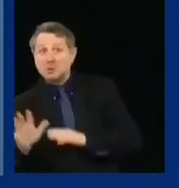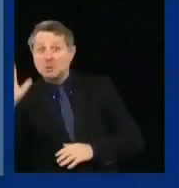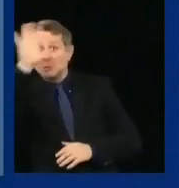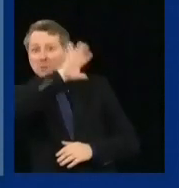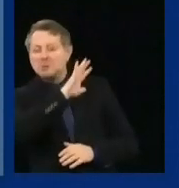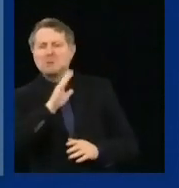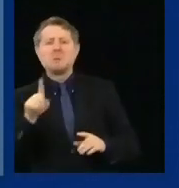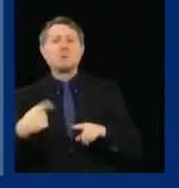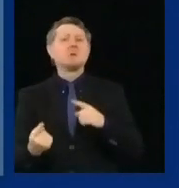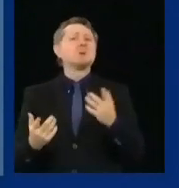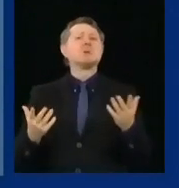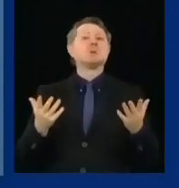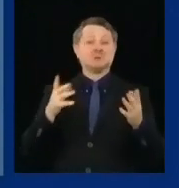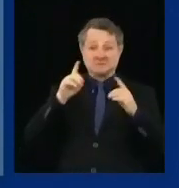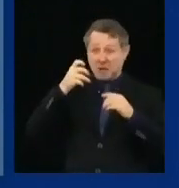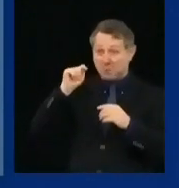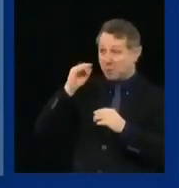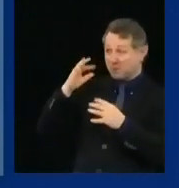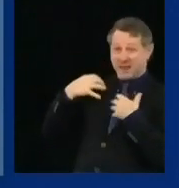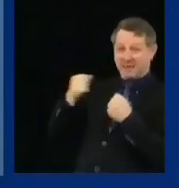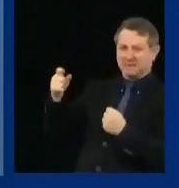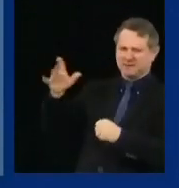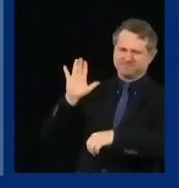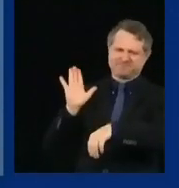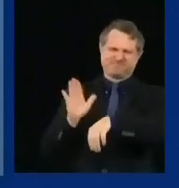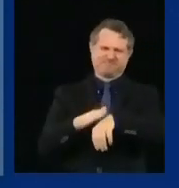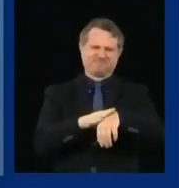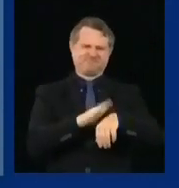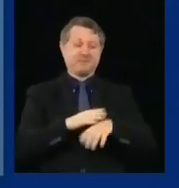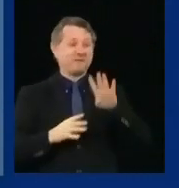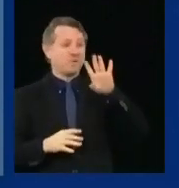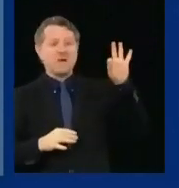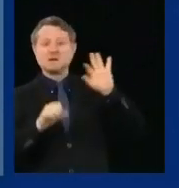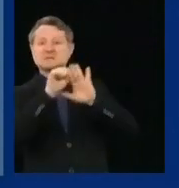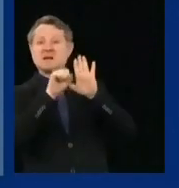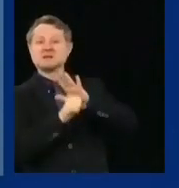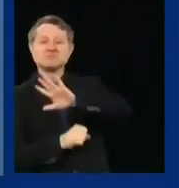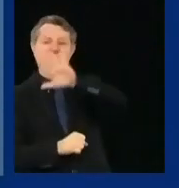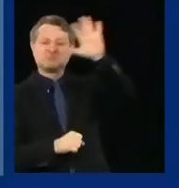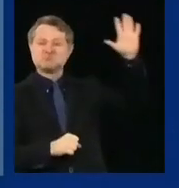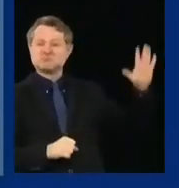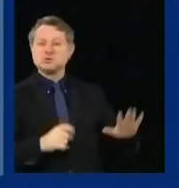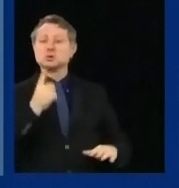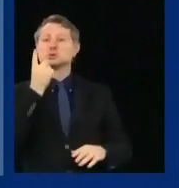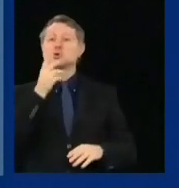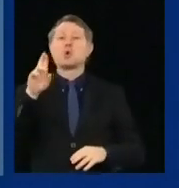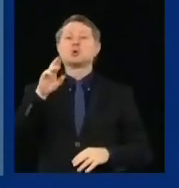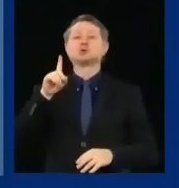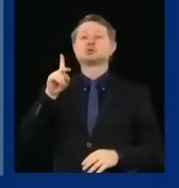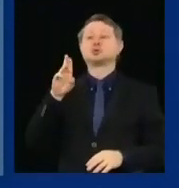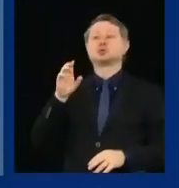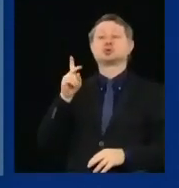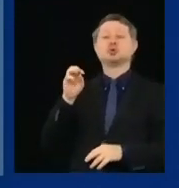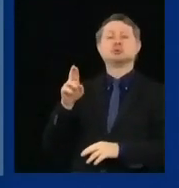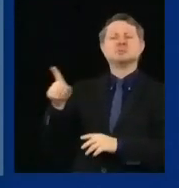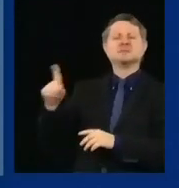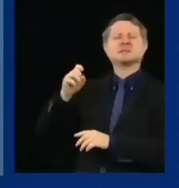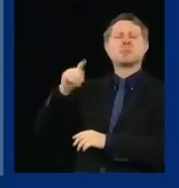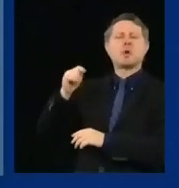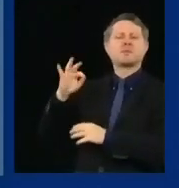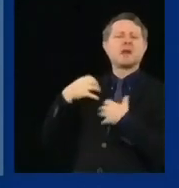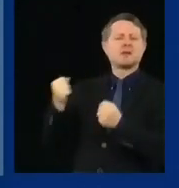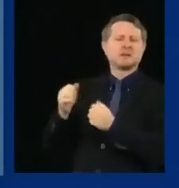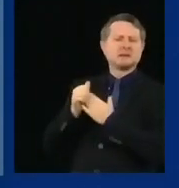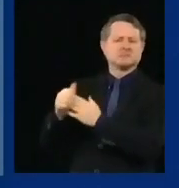Dr. Zucker has been leading this conversation nationwide. 14 other states are now investigating